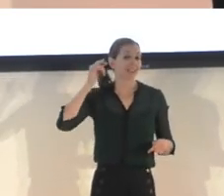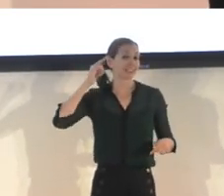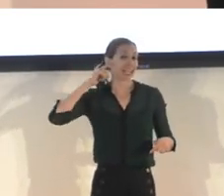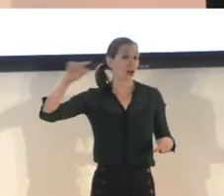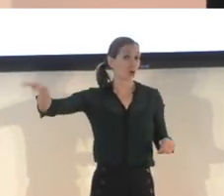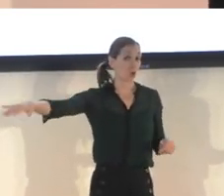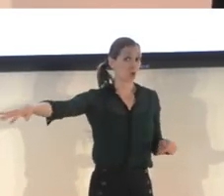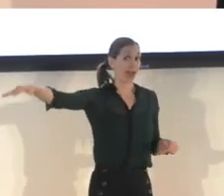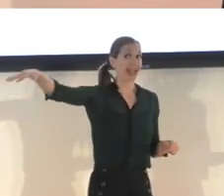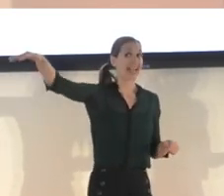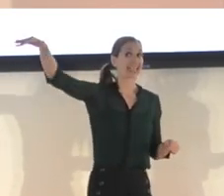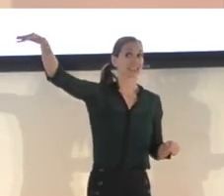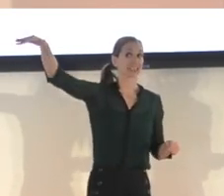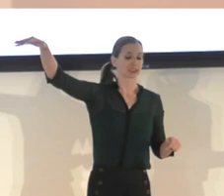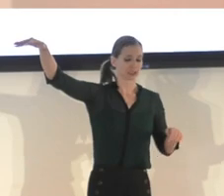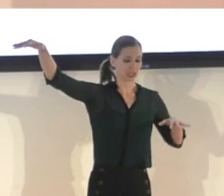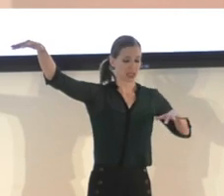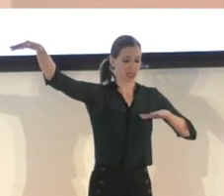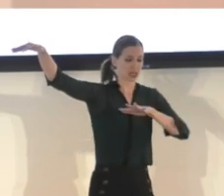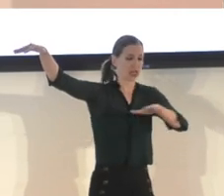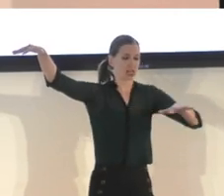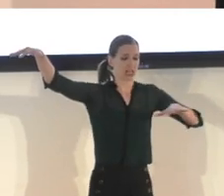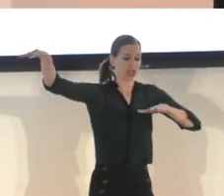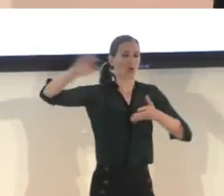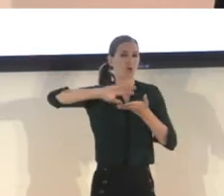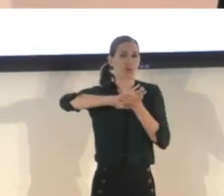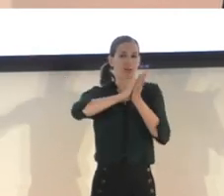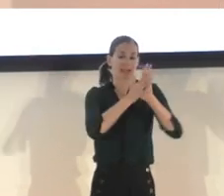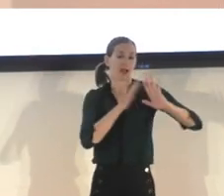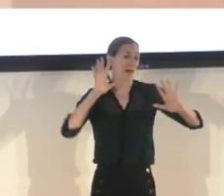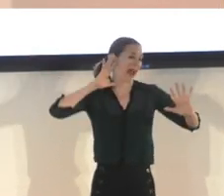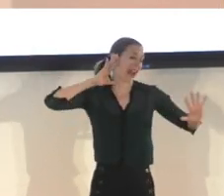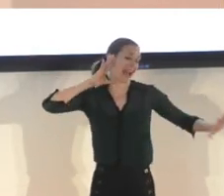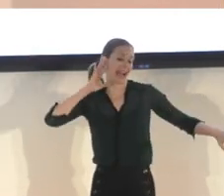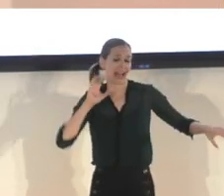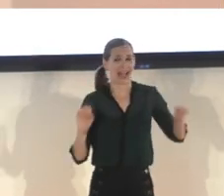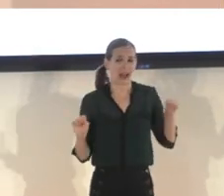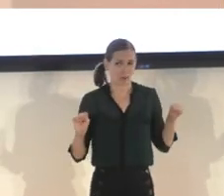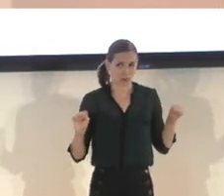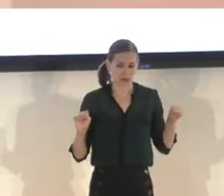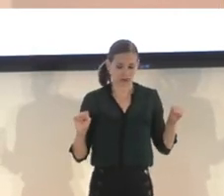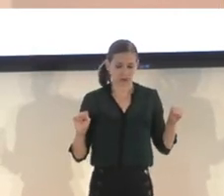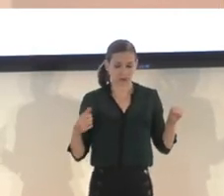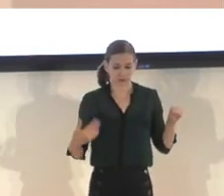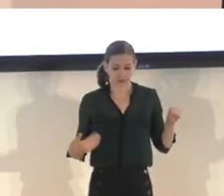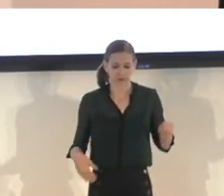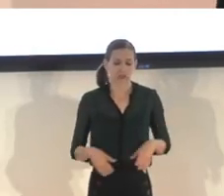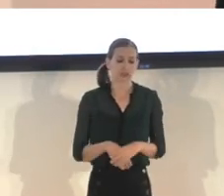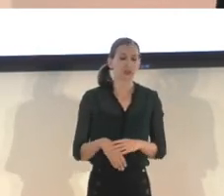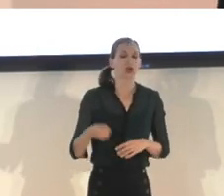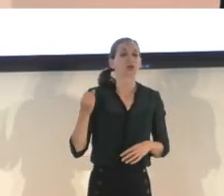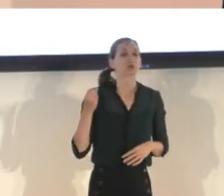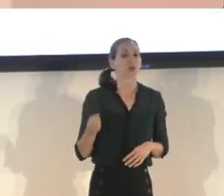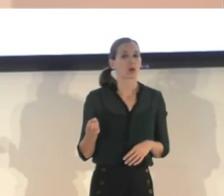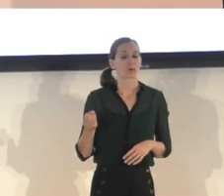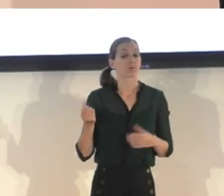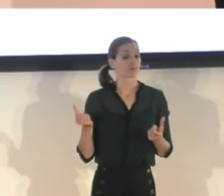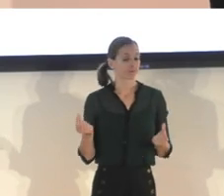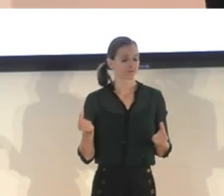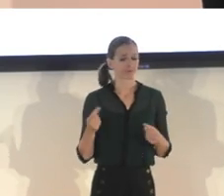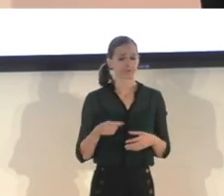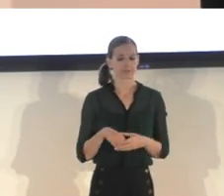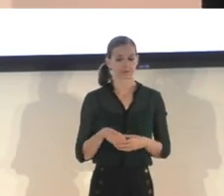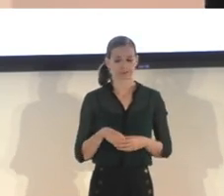the stuff that was close really way too loud. So we, and